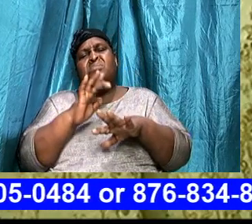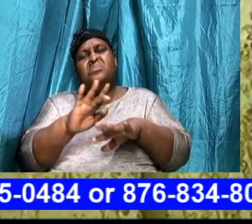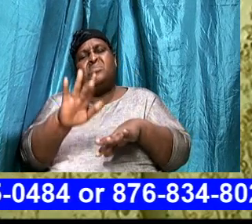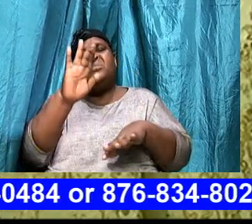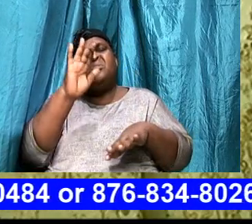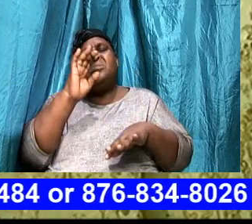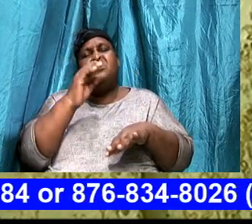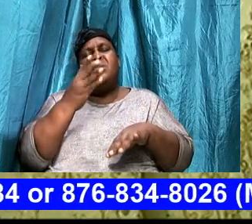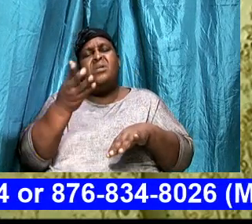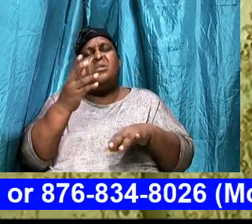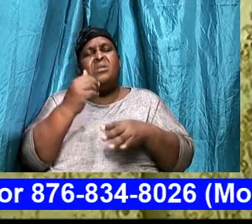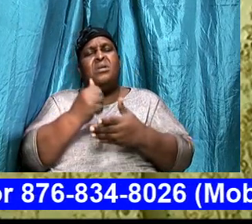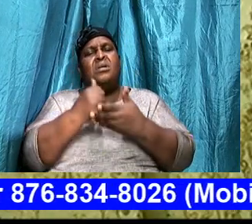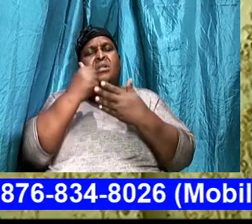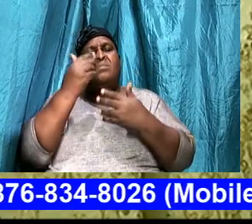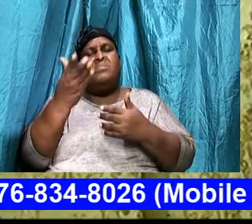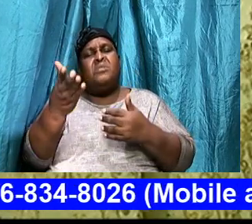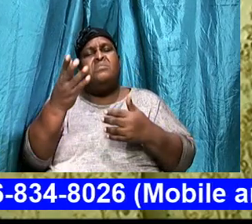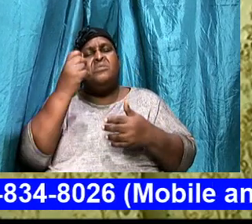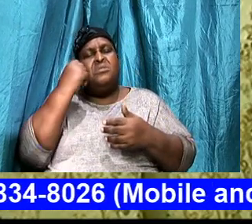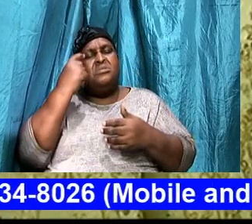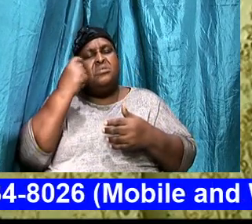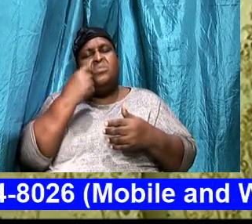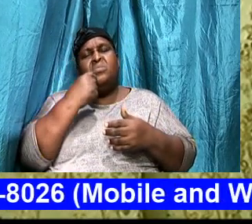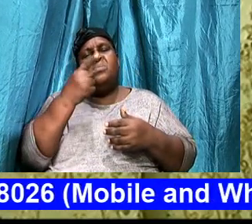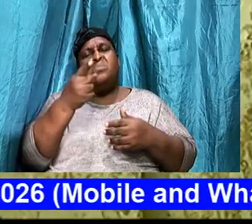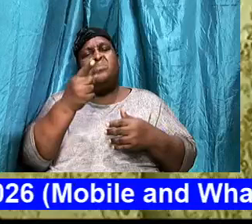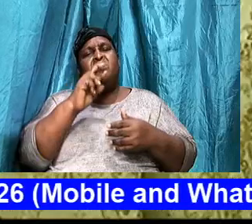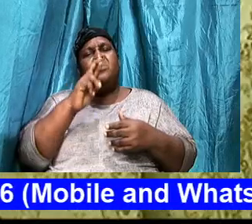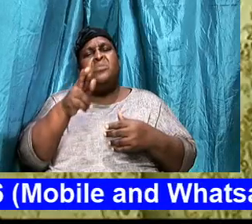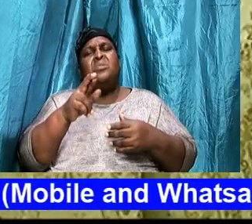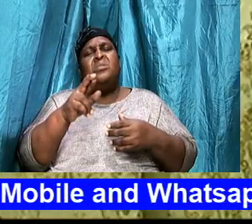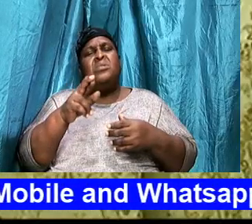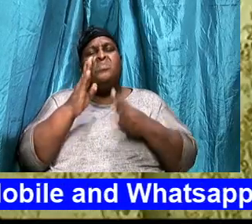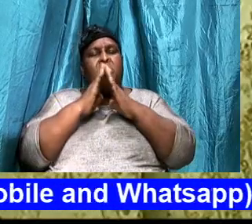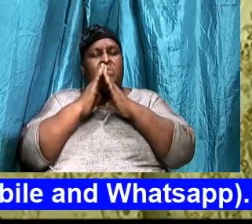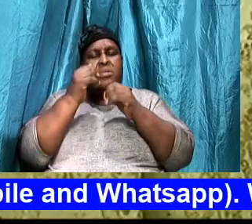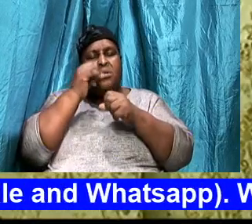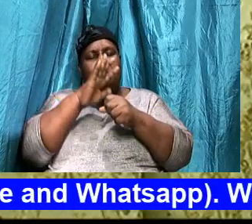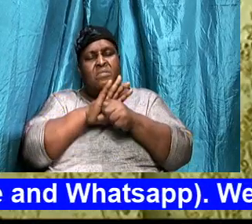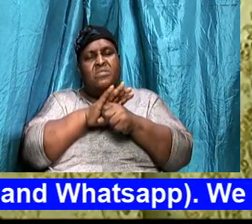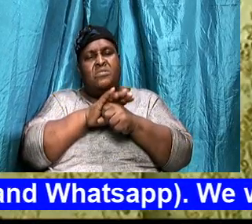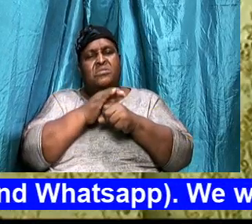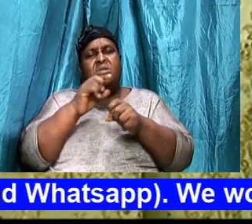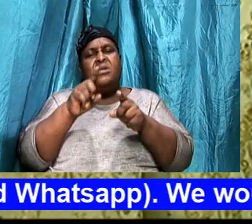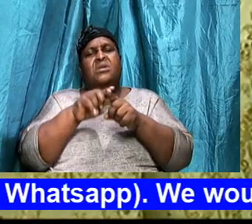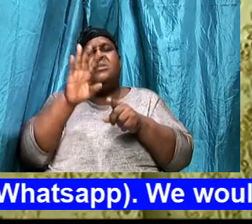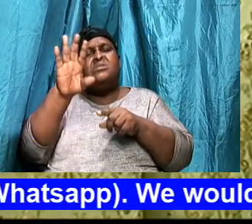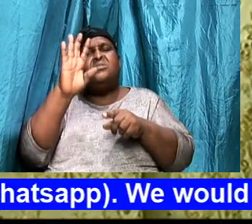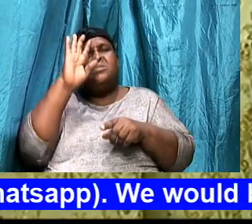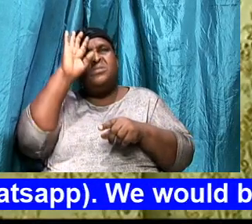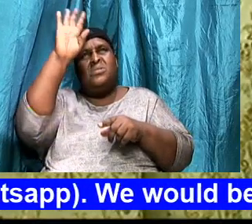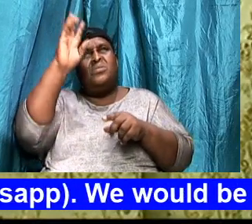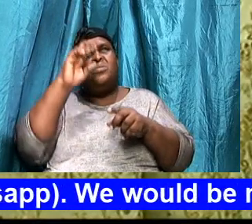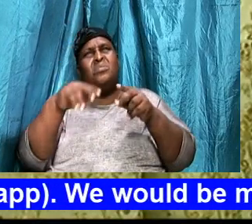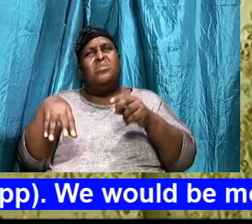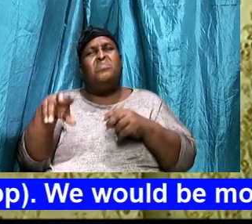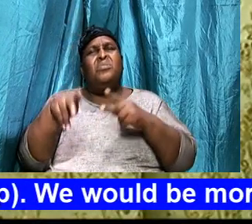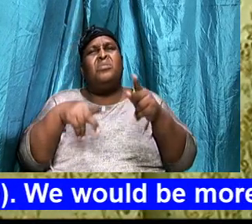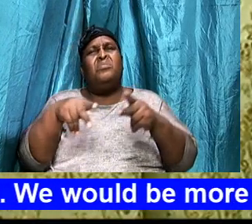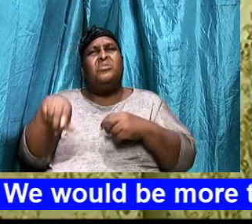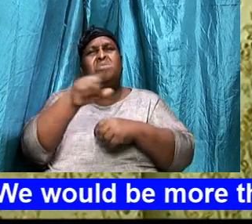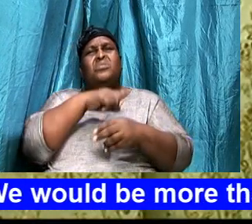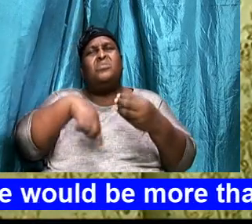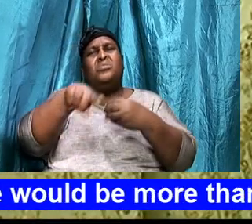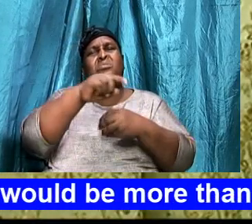to understand, Who they are, We pray God, That you cover us, As your people, And that you will surround us, With your love and your